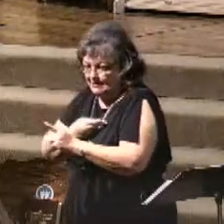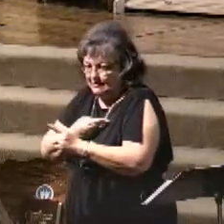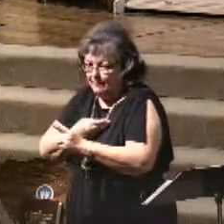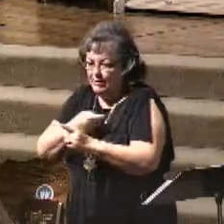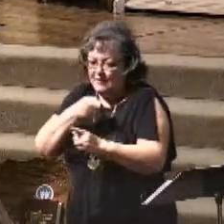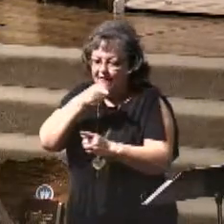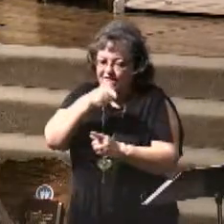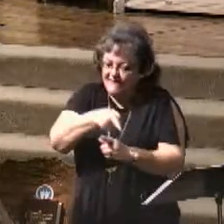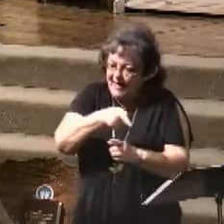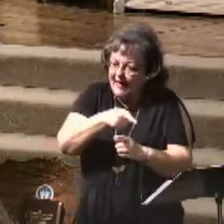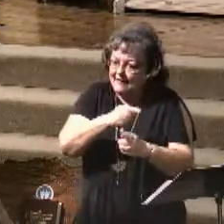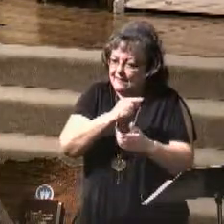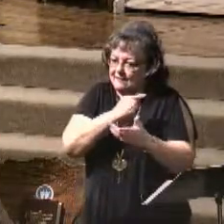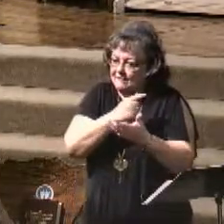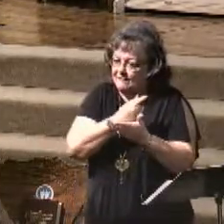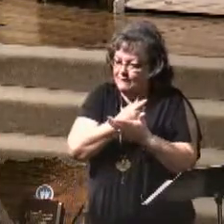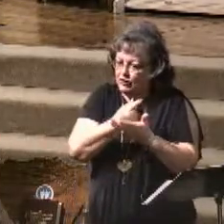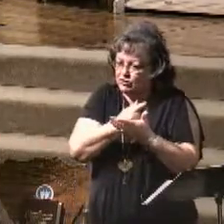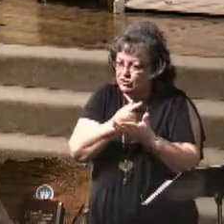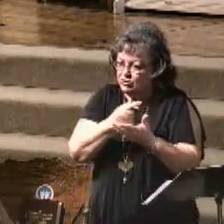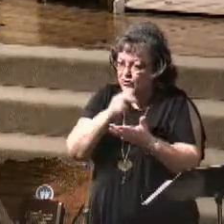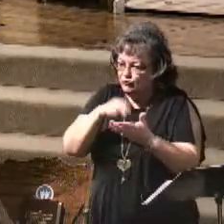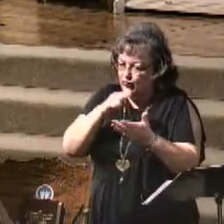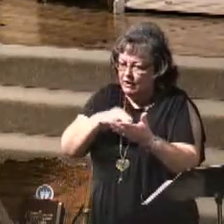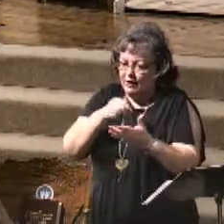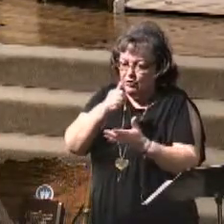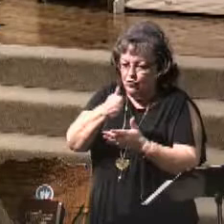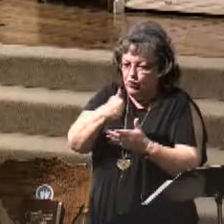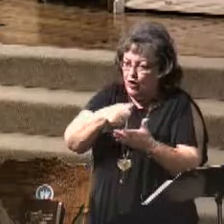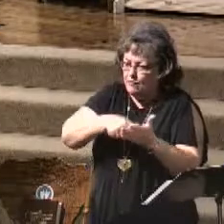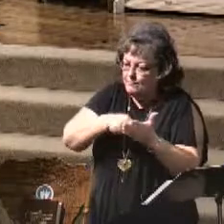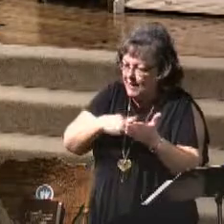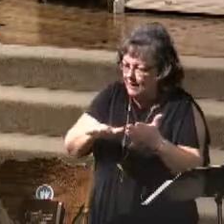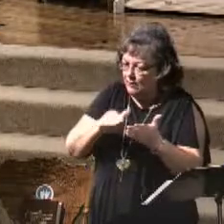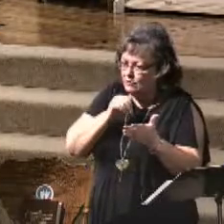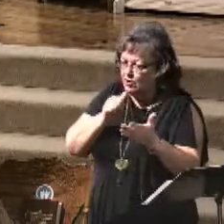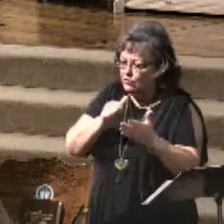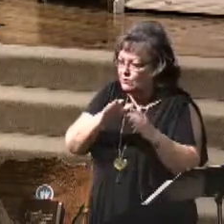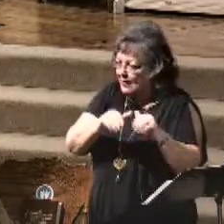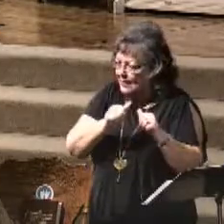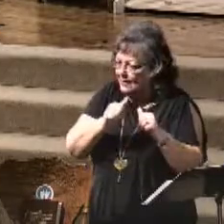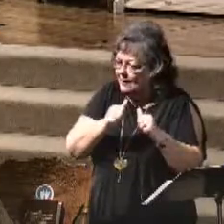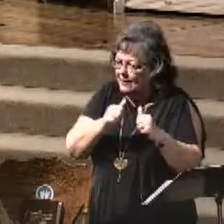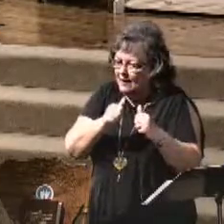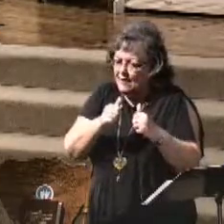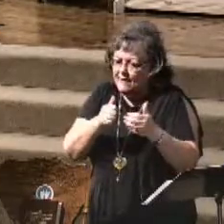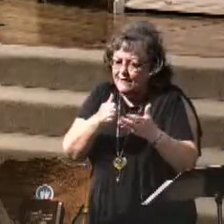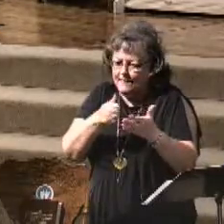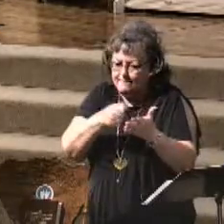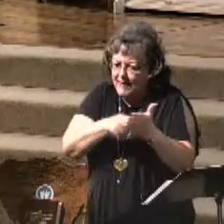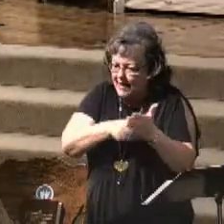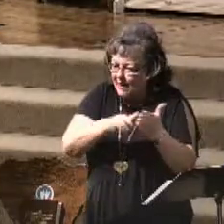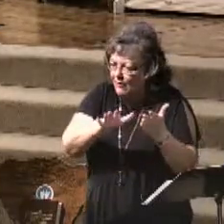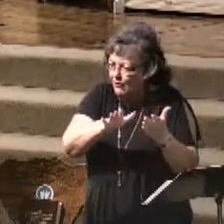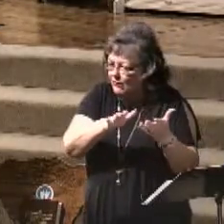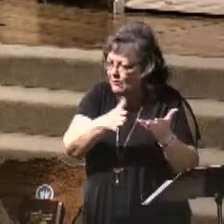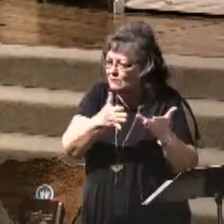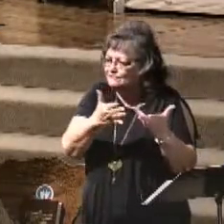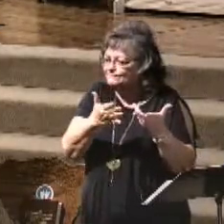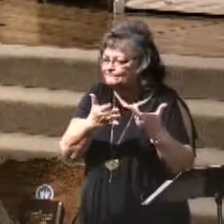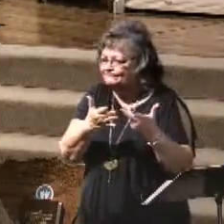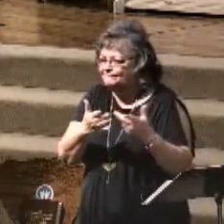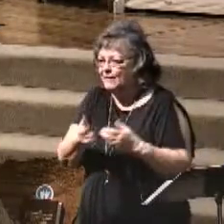your own mail, all right? And don't try to take something that God intended for someone else. And He's speaking to the Jews,